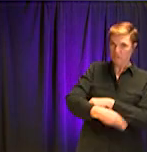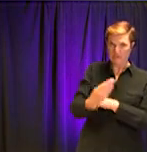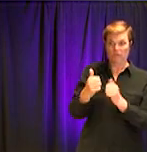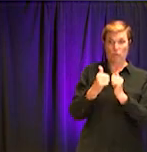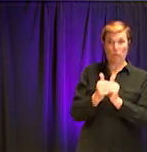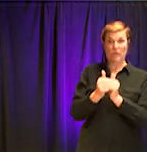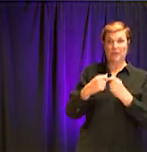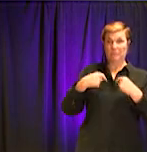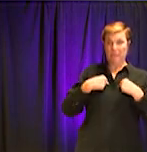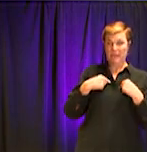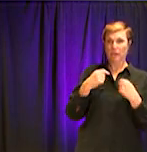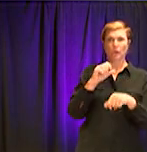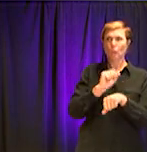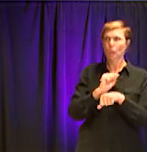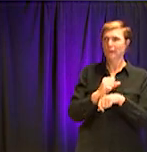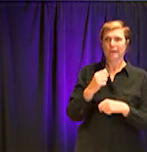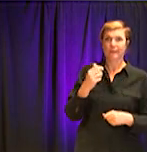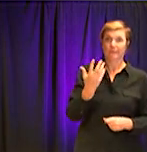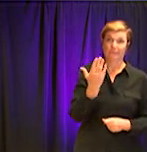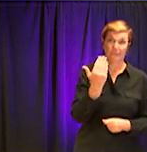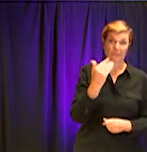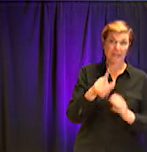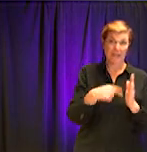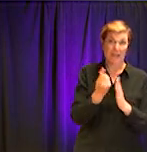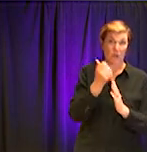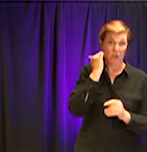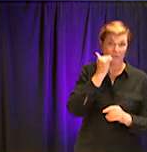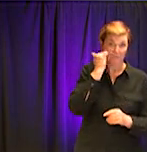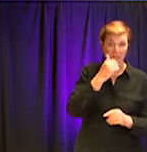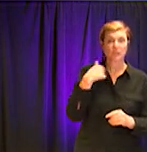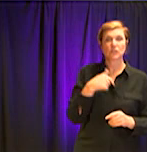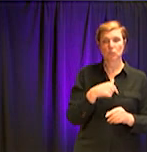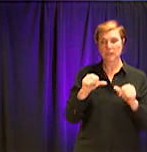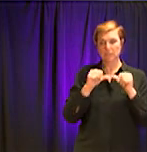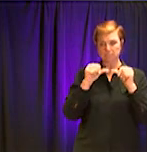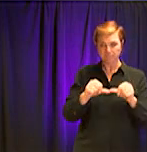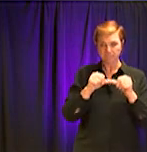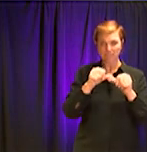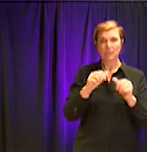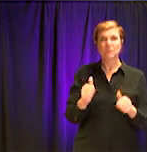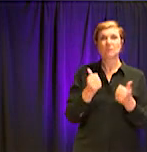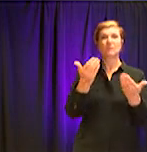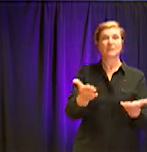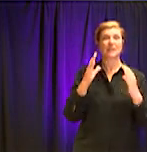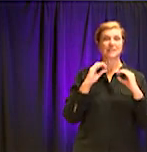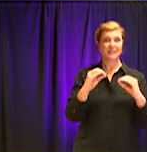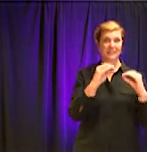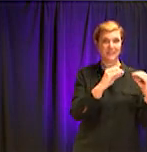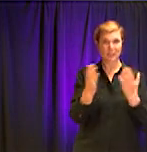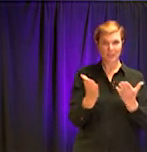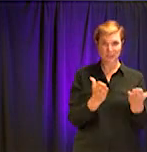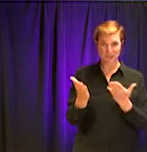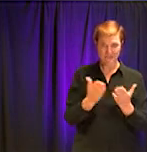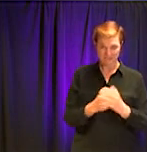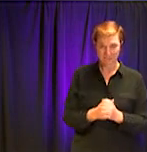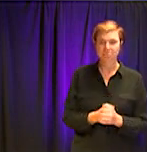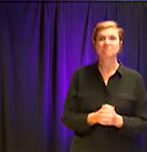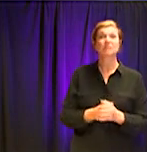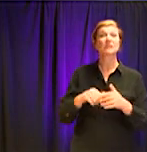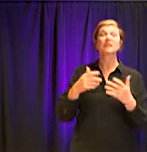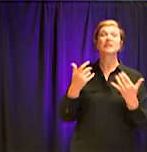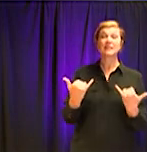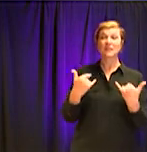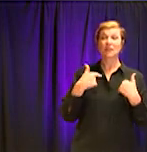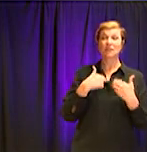15 hours a day to make sure we are providing the services that we need. And I would be remiss not to thank my board of education for what